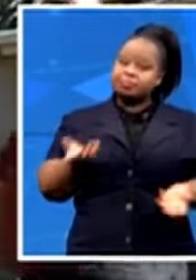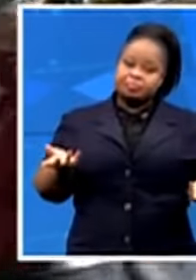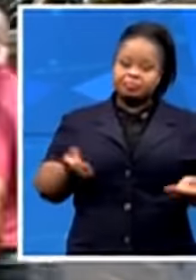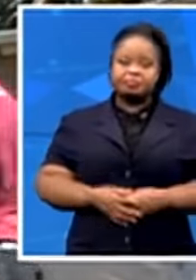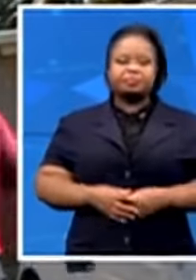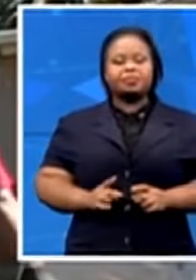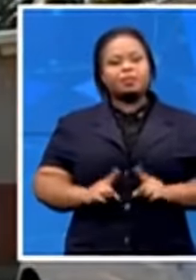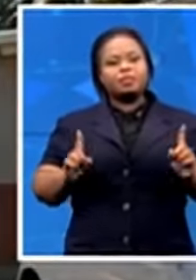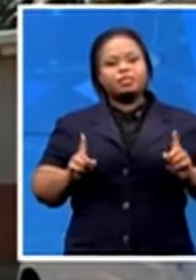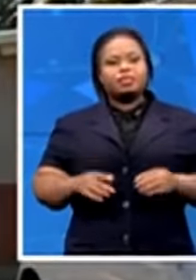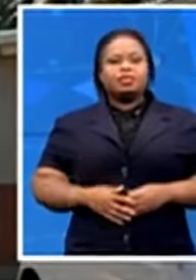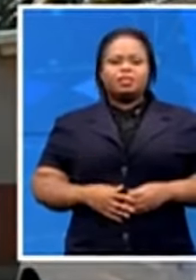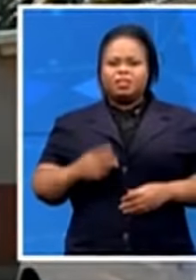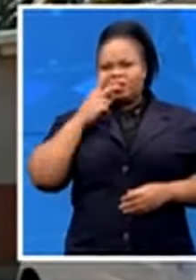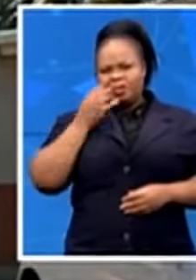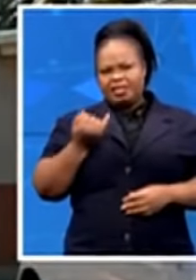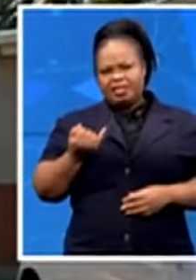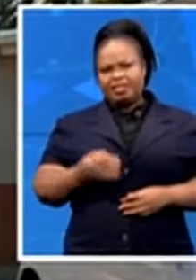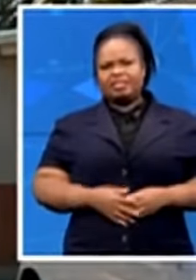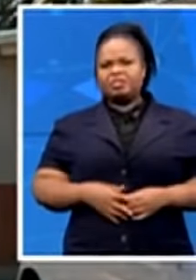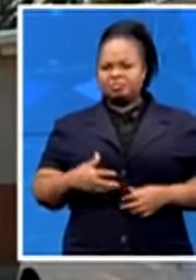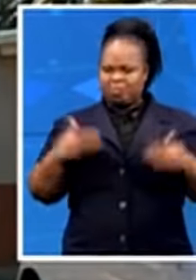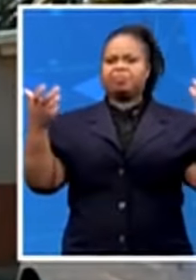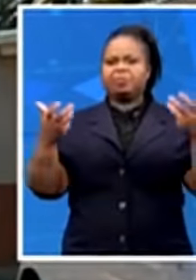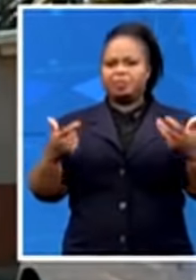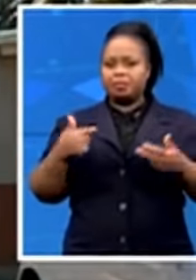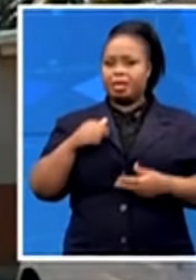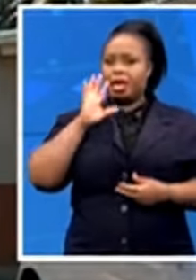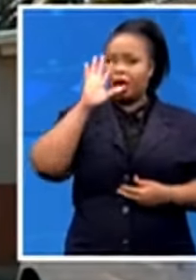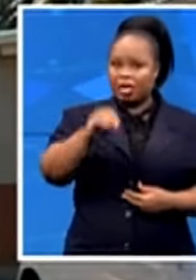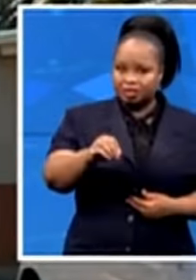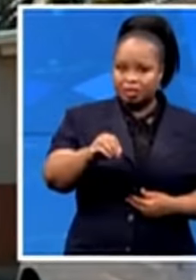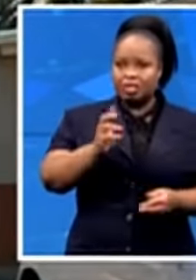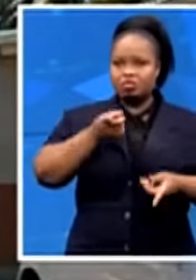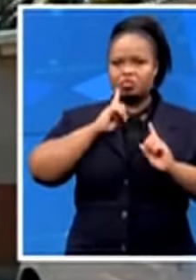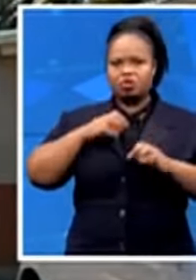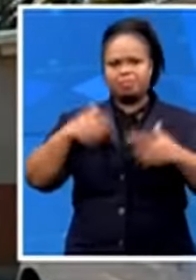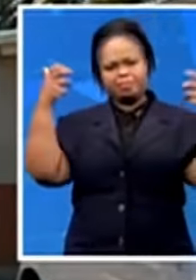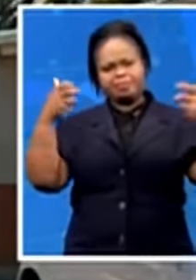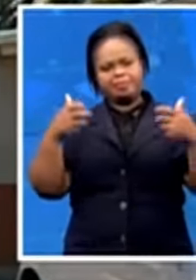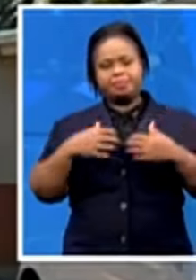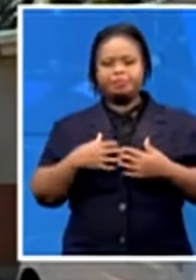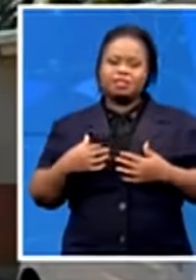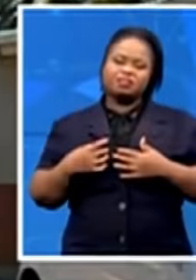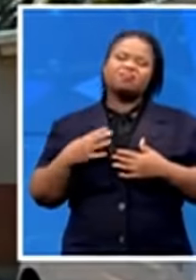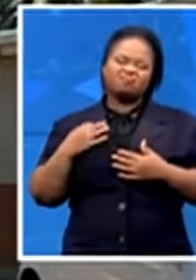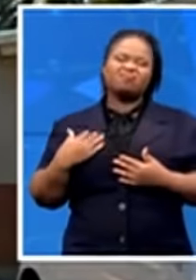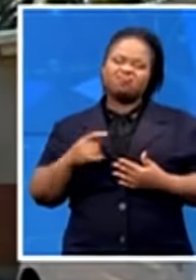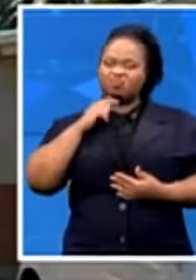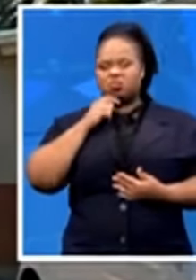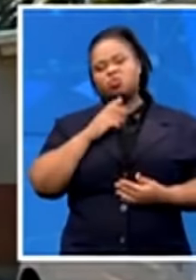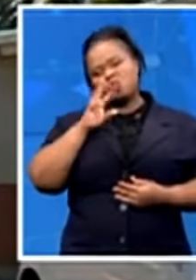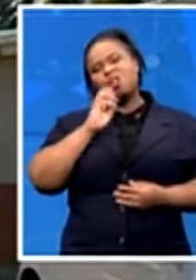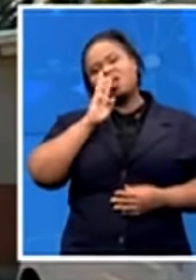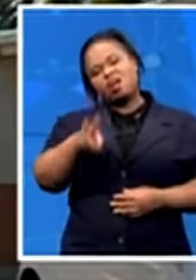he was anchored by that question. And yes, we will ask questions, Blaine, whether we are told that